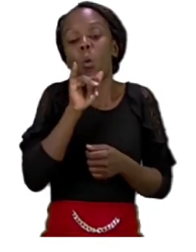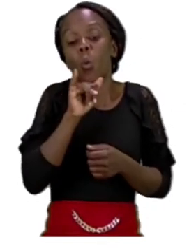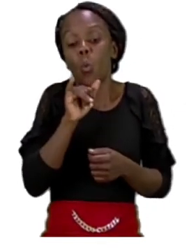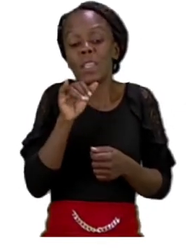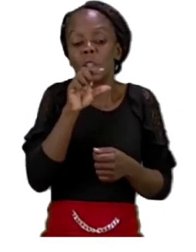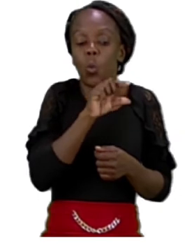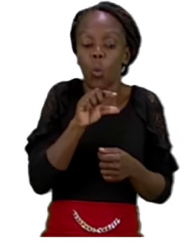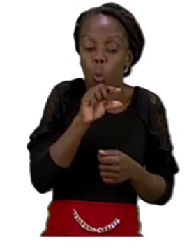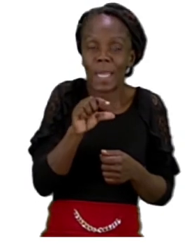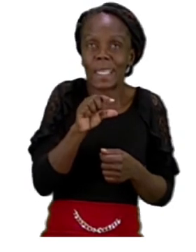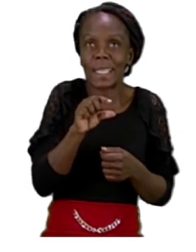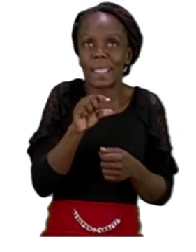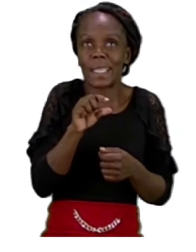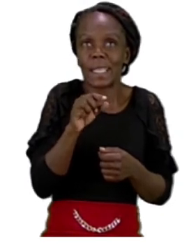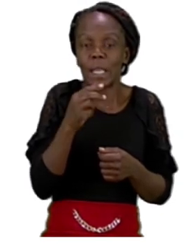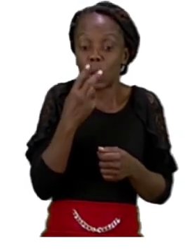the hat.